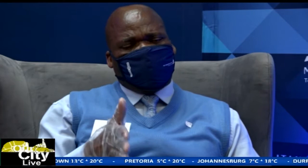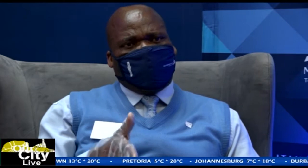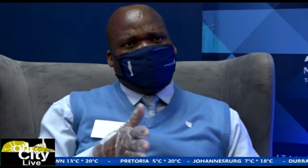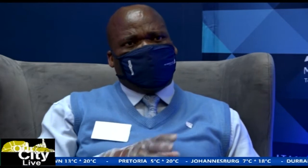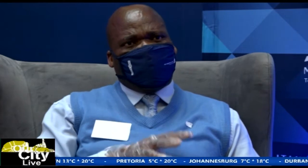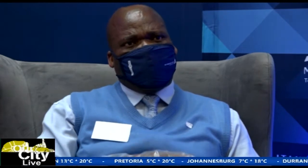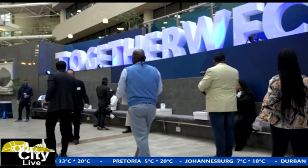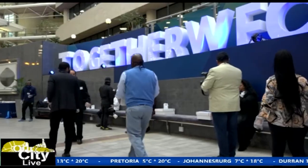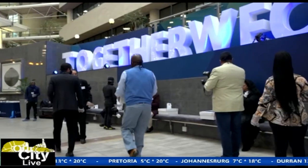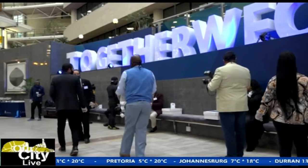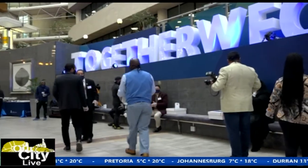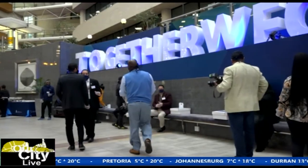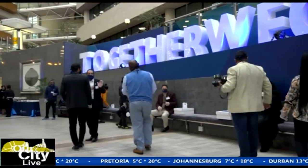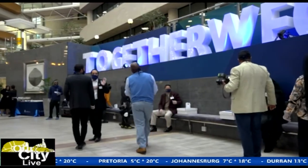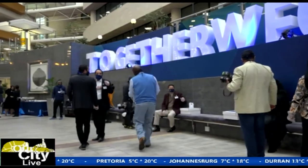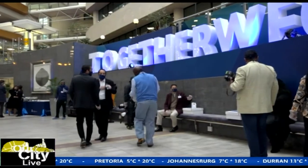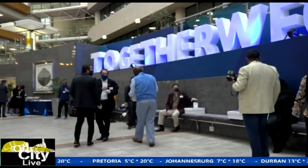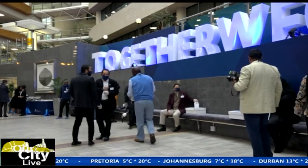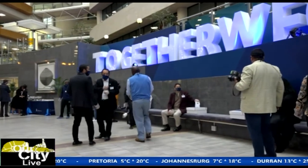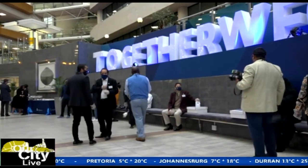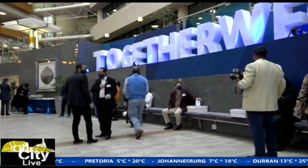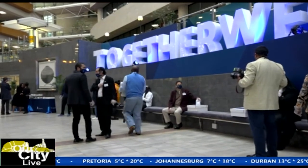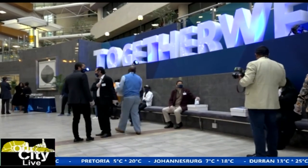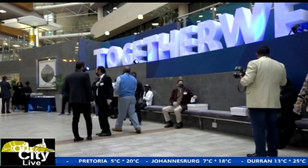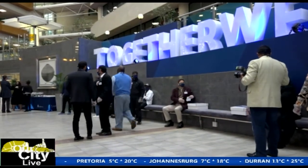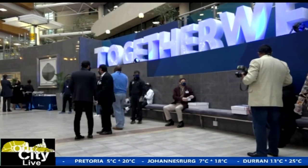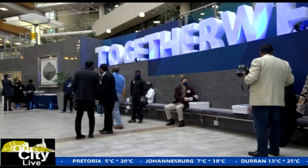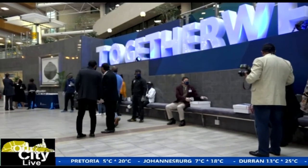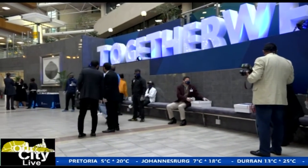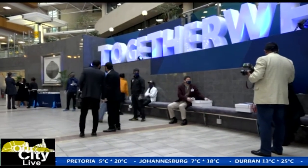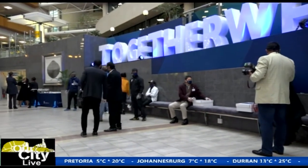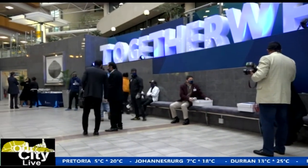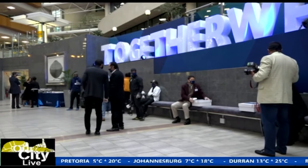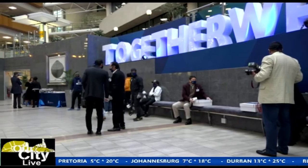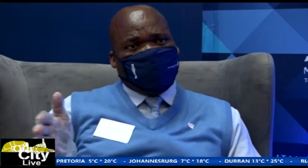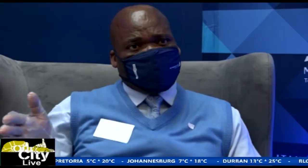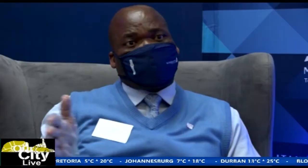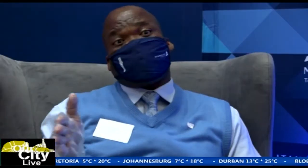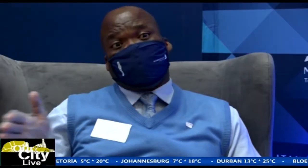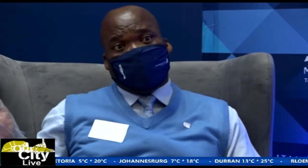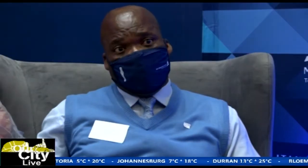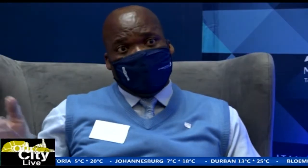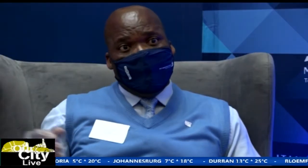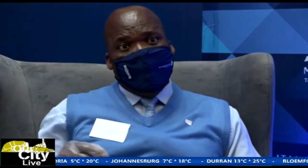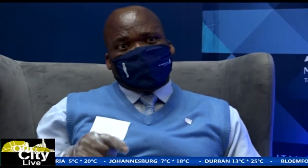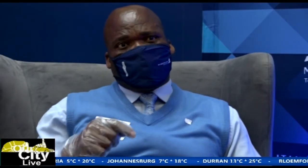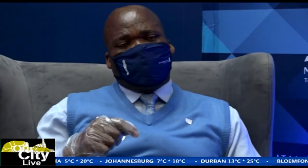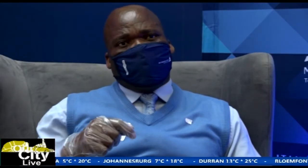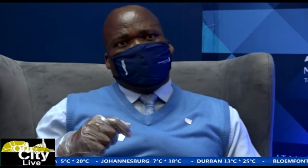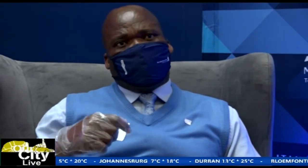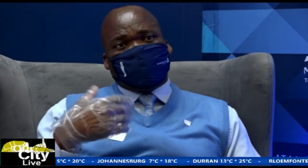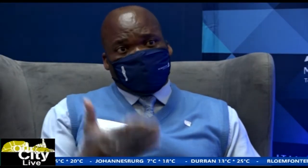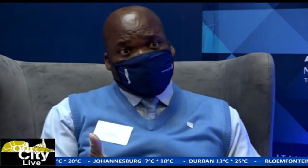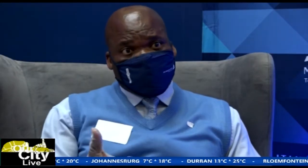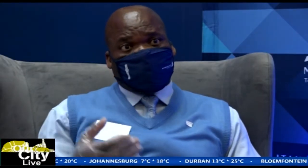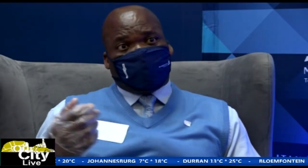of Education was heliquified so that of course if they want to have a mask in particular so the